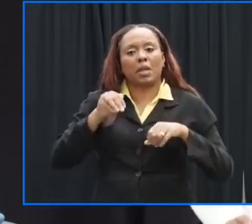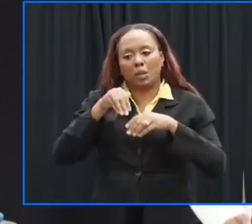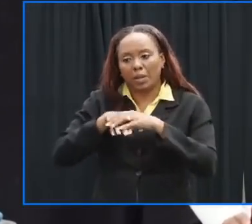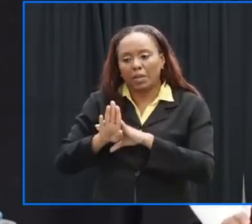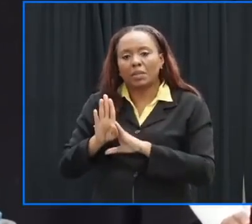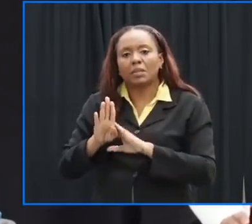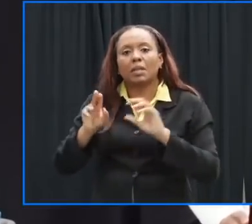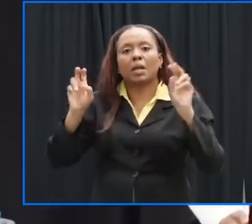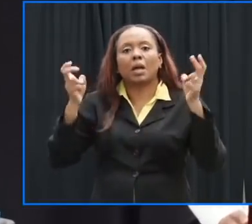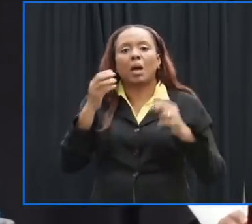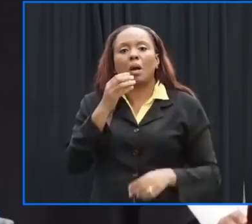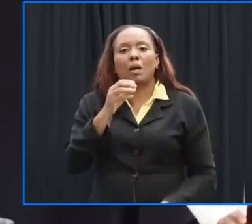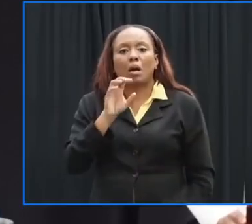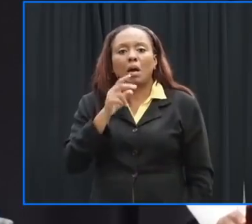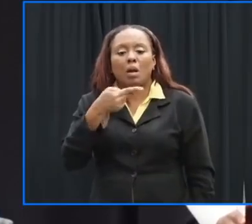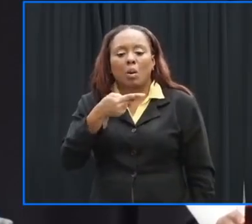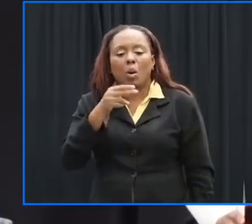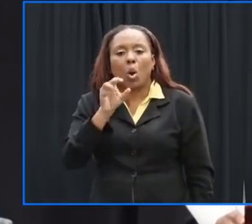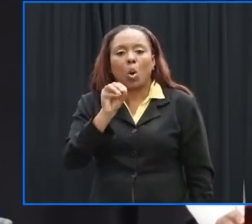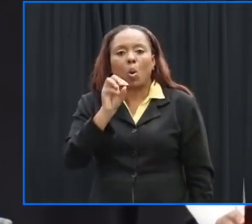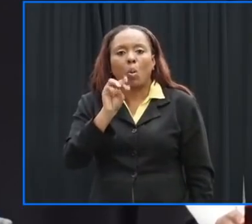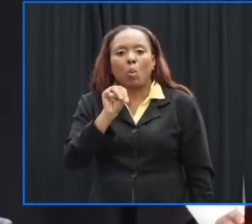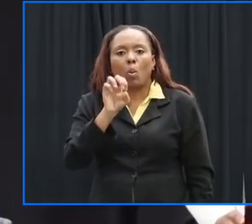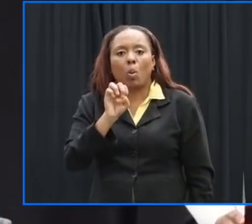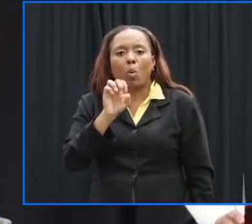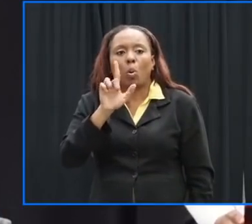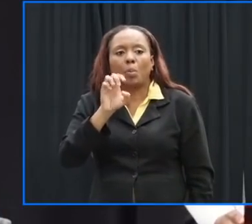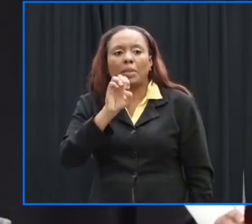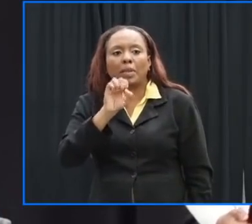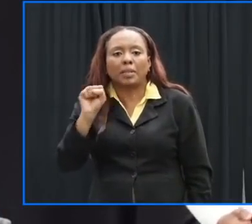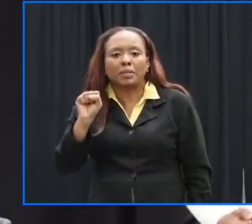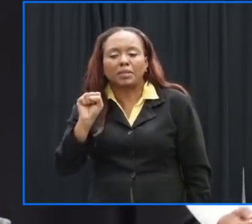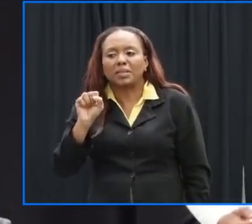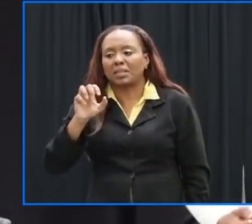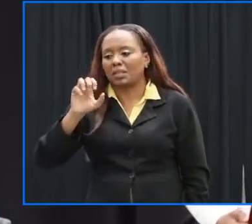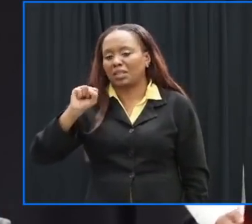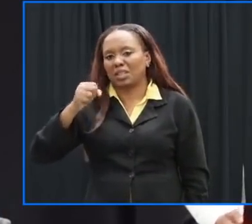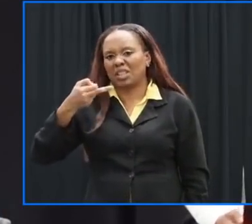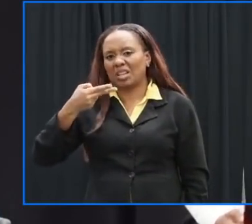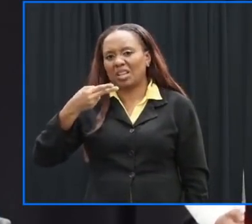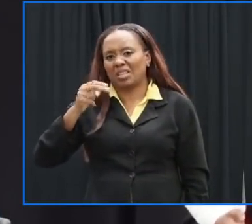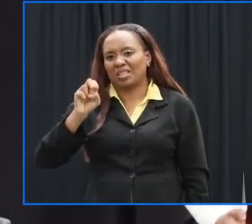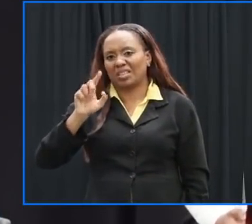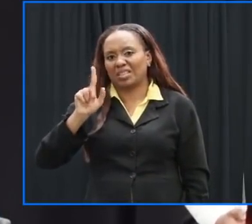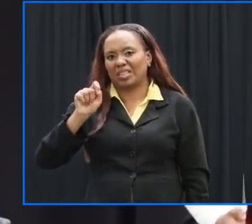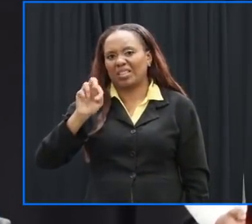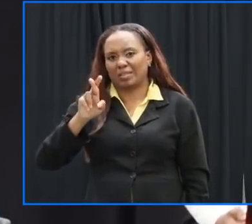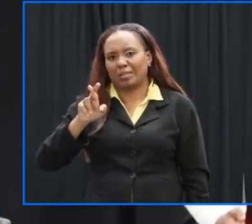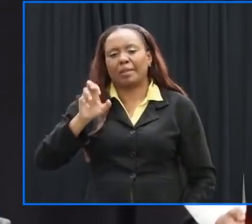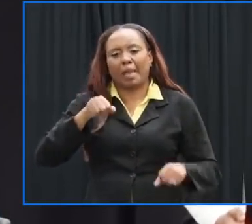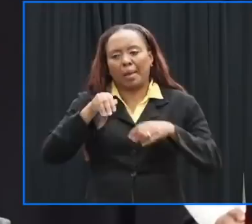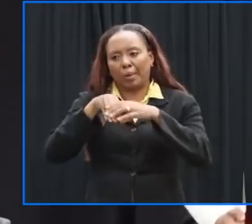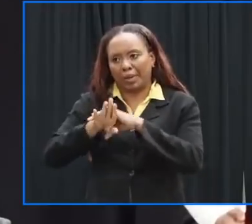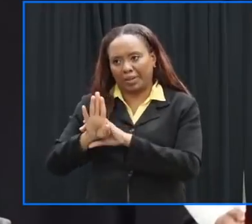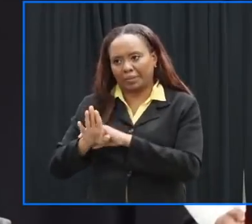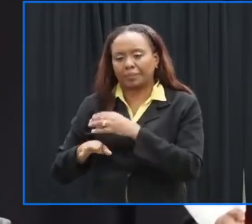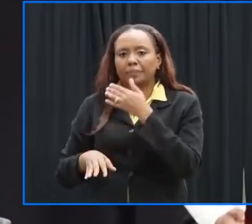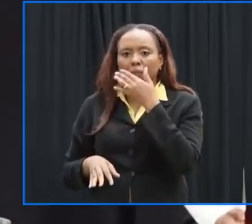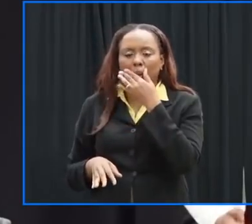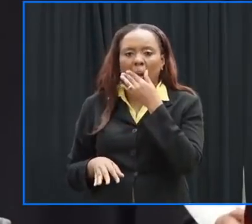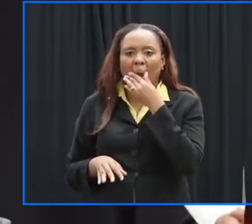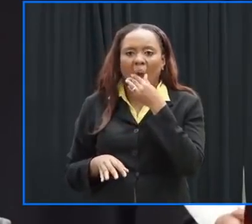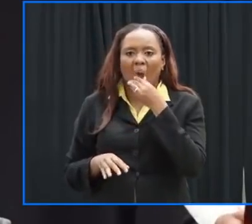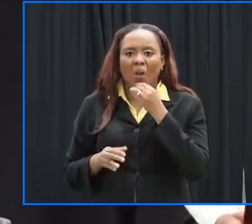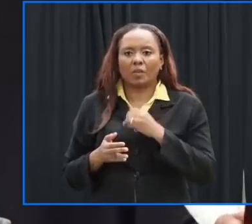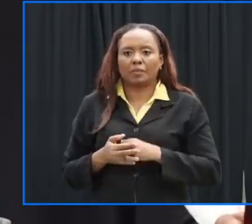so i mean we will encourage them as much as all others to go in um at this point